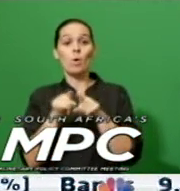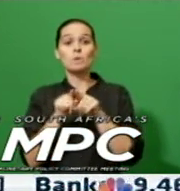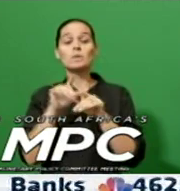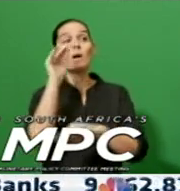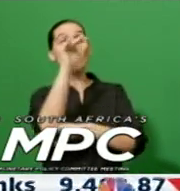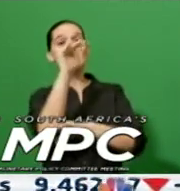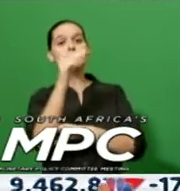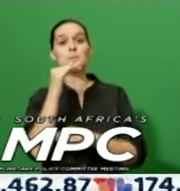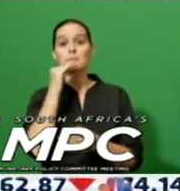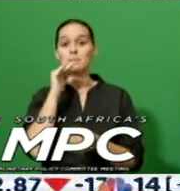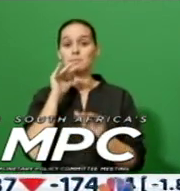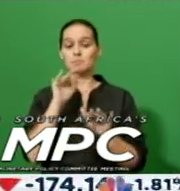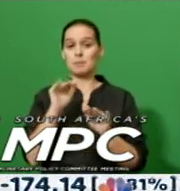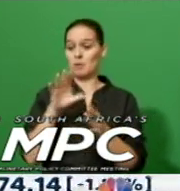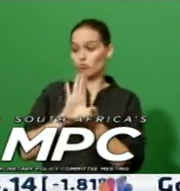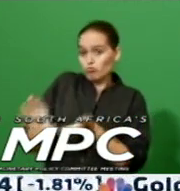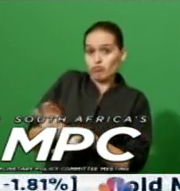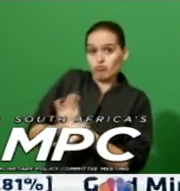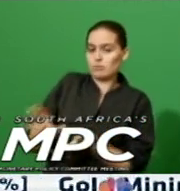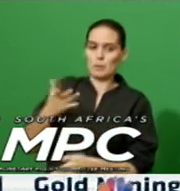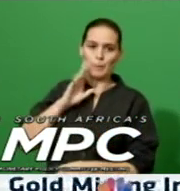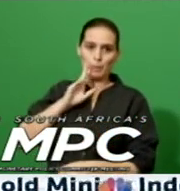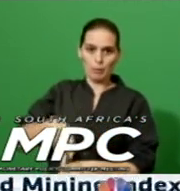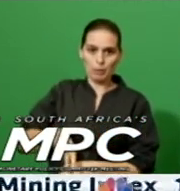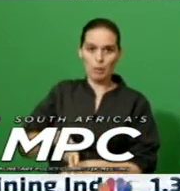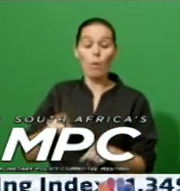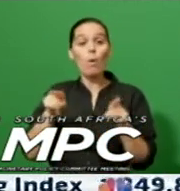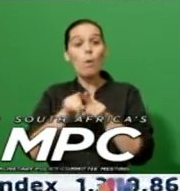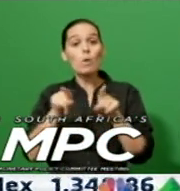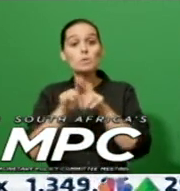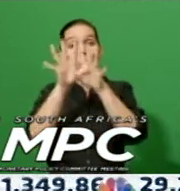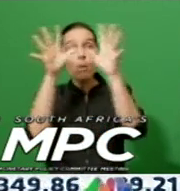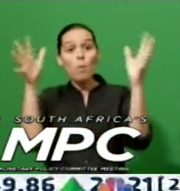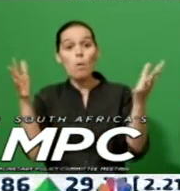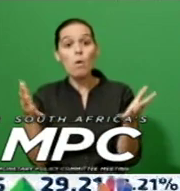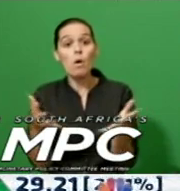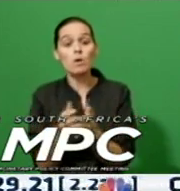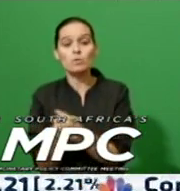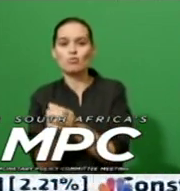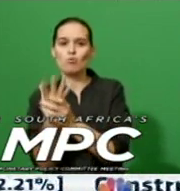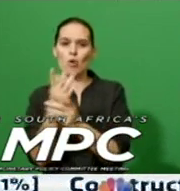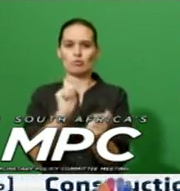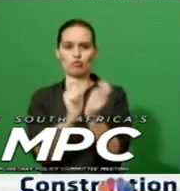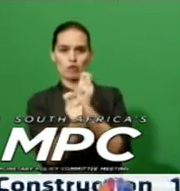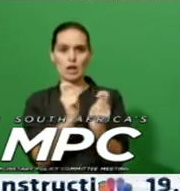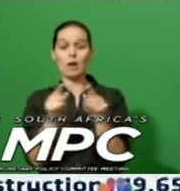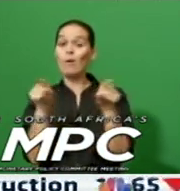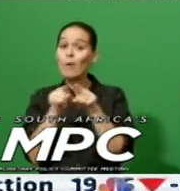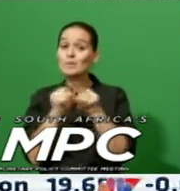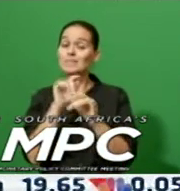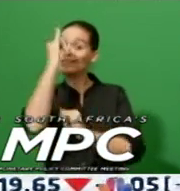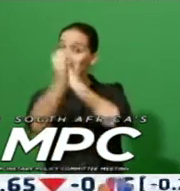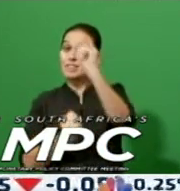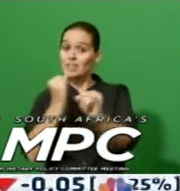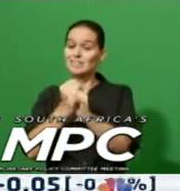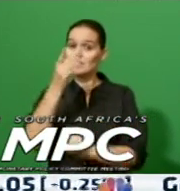investor sentiment towards emerging markets, moderation in global growth and volatile international